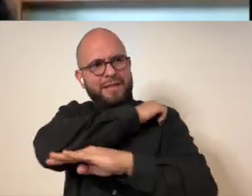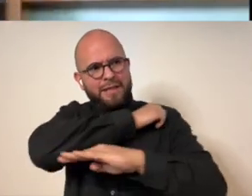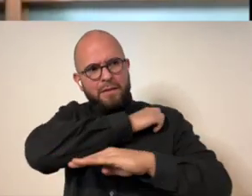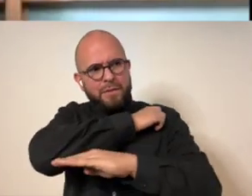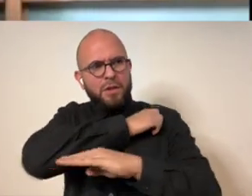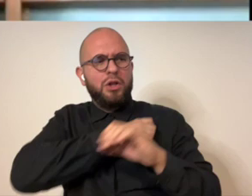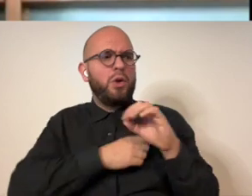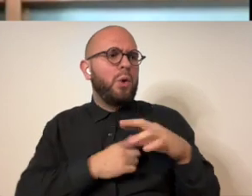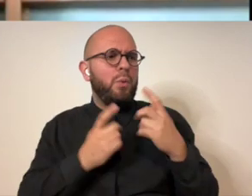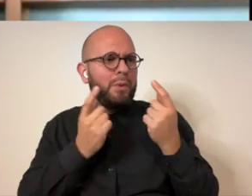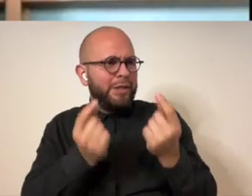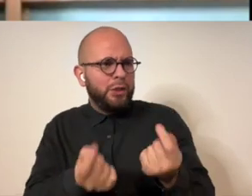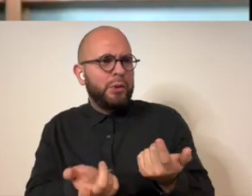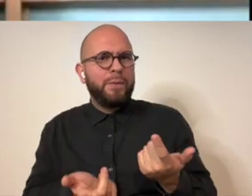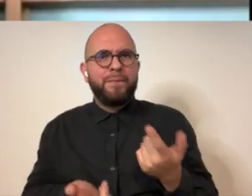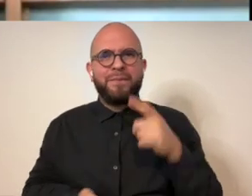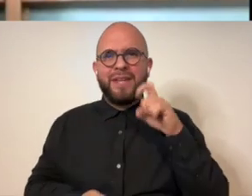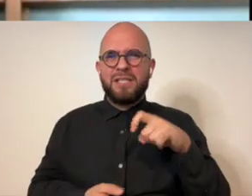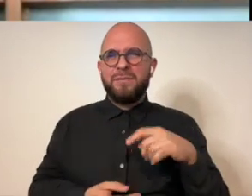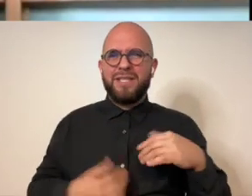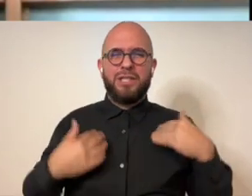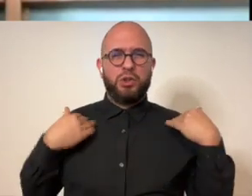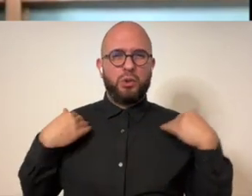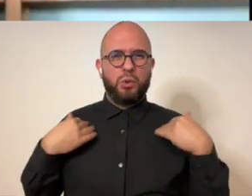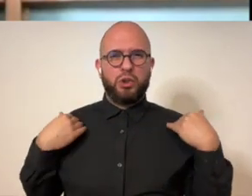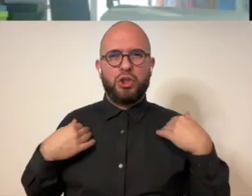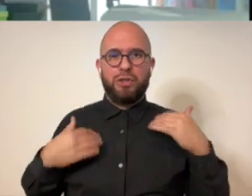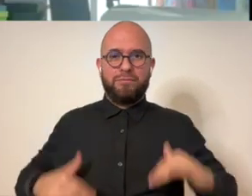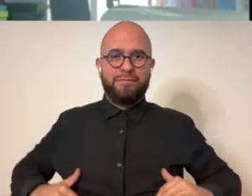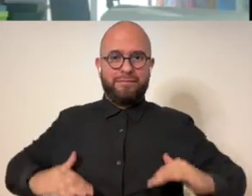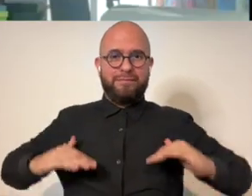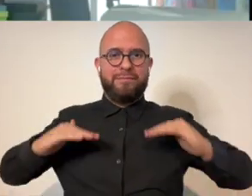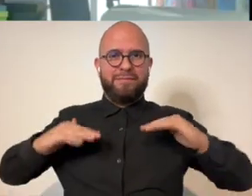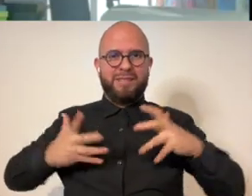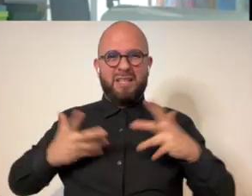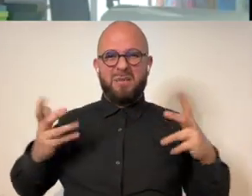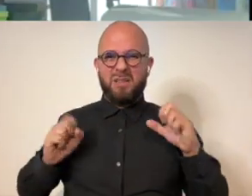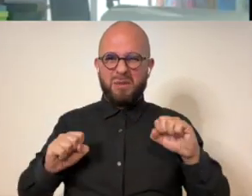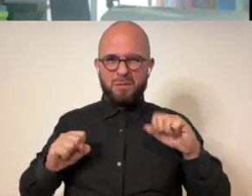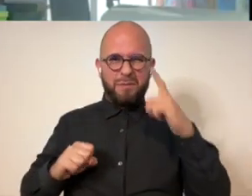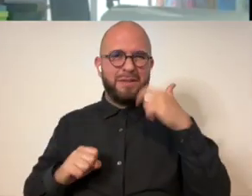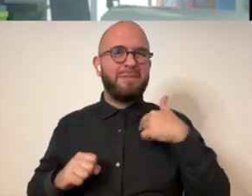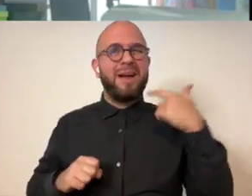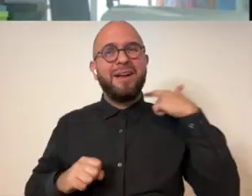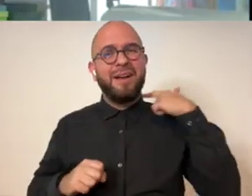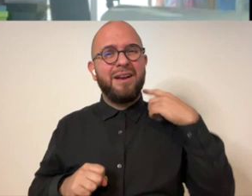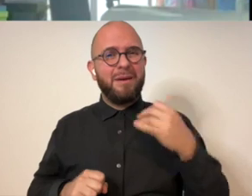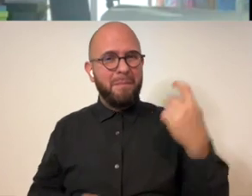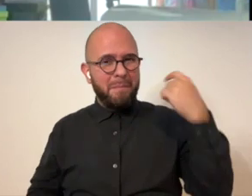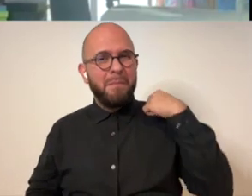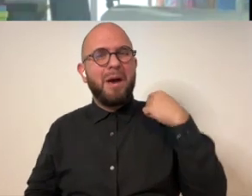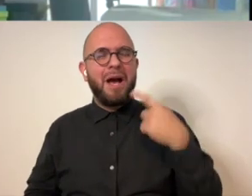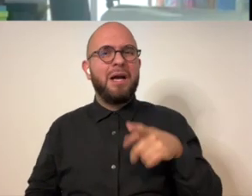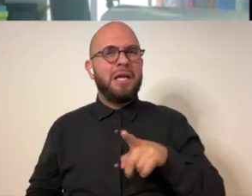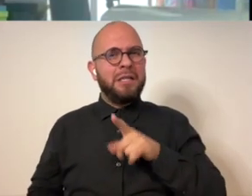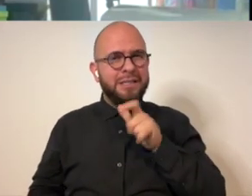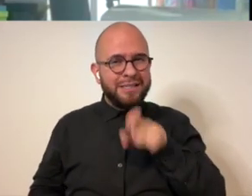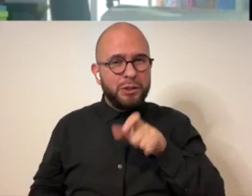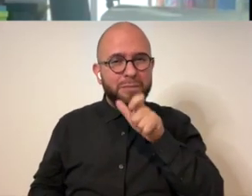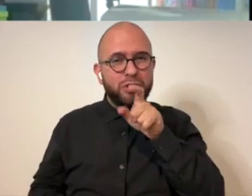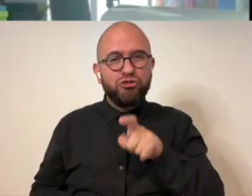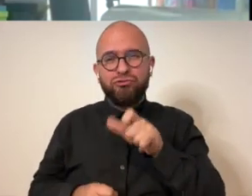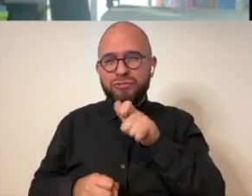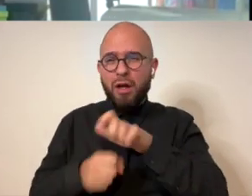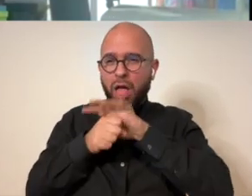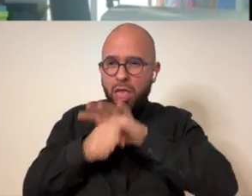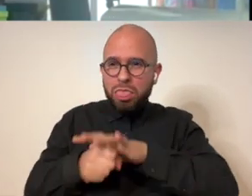level for you does it need to be at elbow level what do you need to do it needs to be as close to shoulder height as possible so that i'm not putting too much straight on